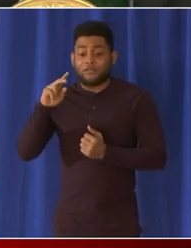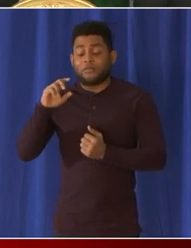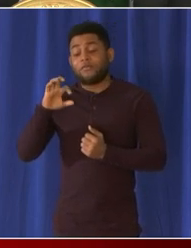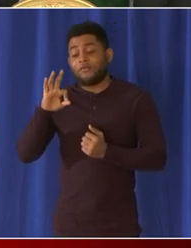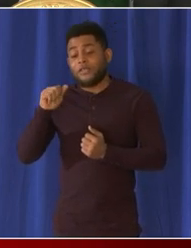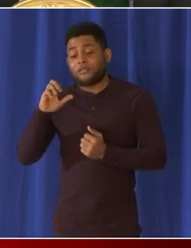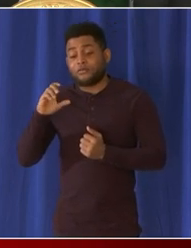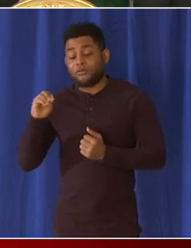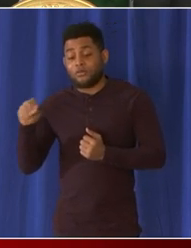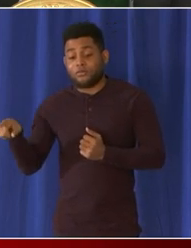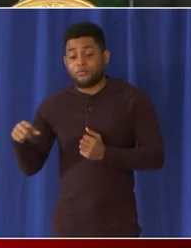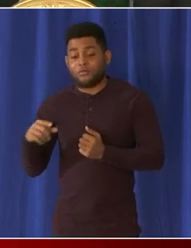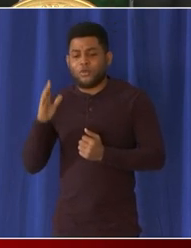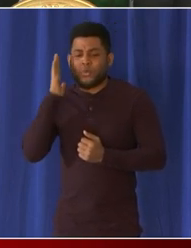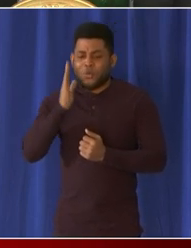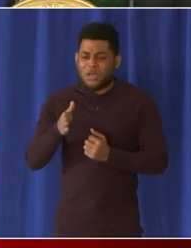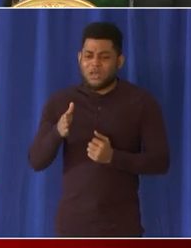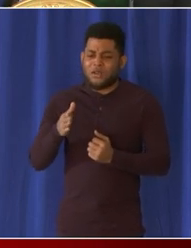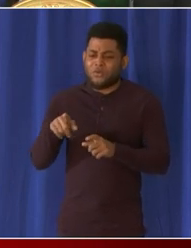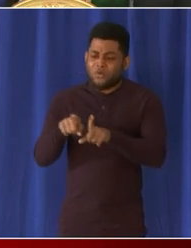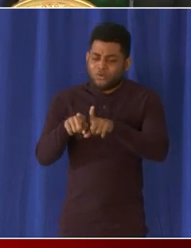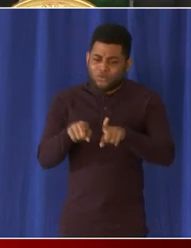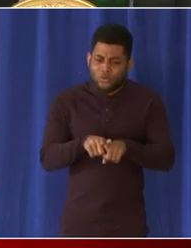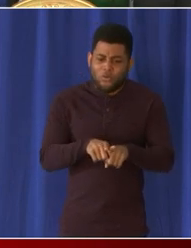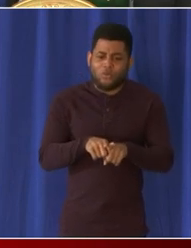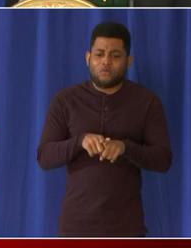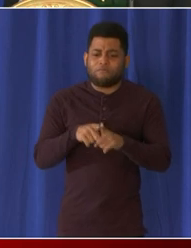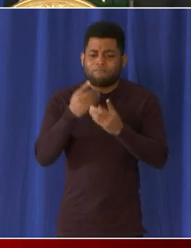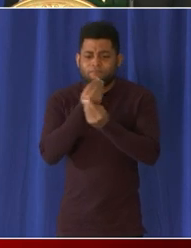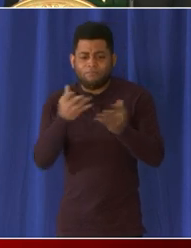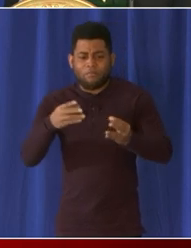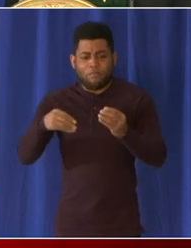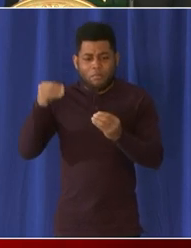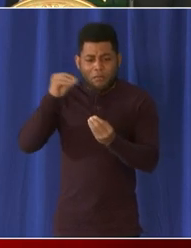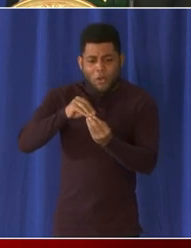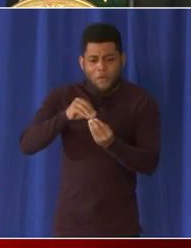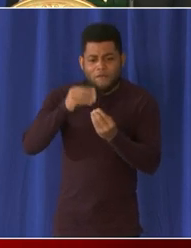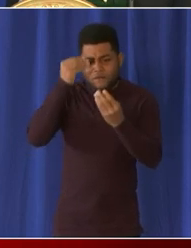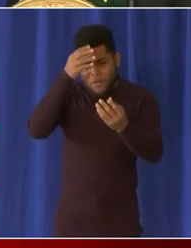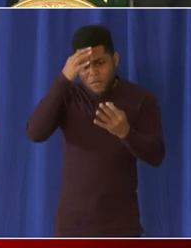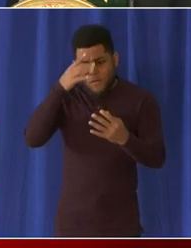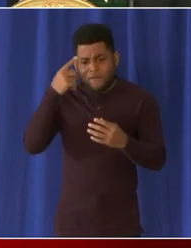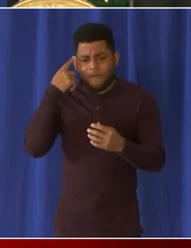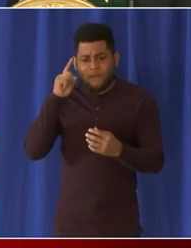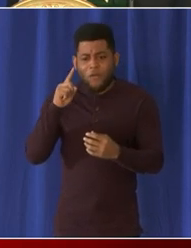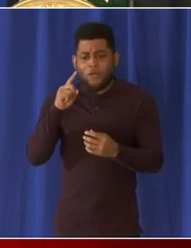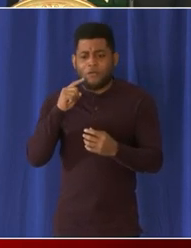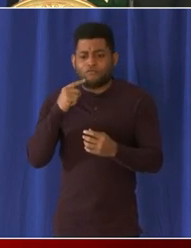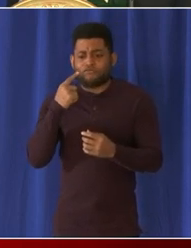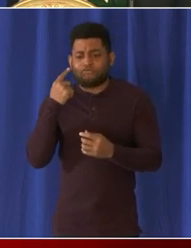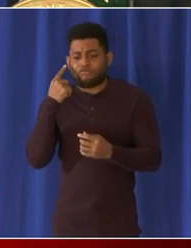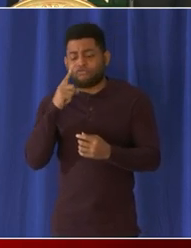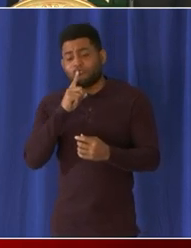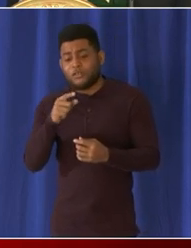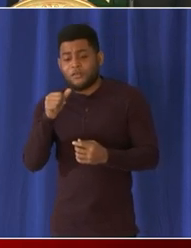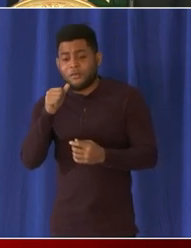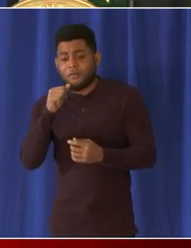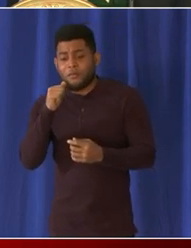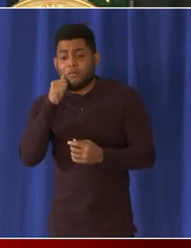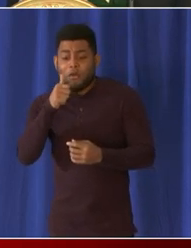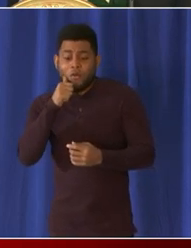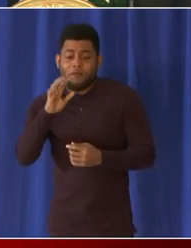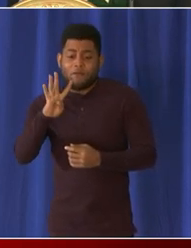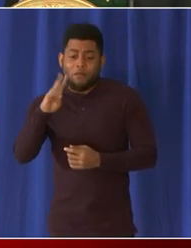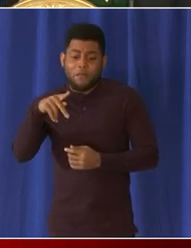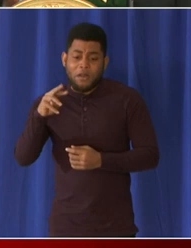for business business owners or whoever would like to participate tomorrow at 4 p.m. and you can dial